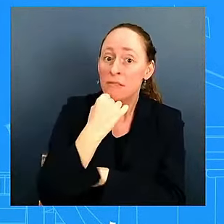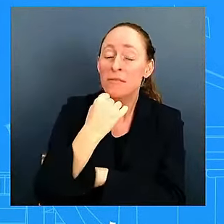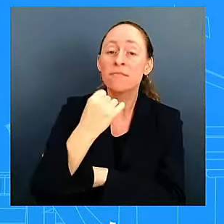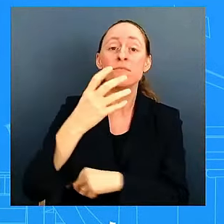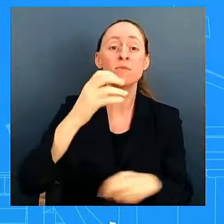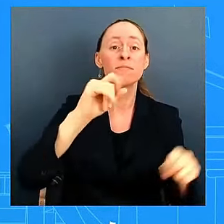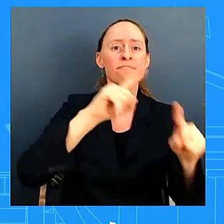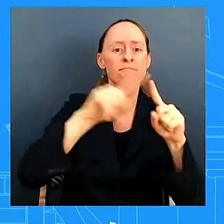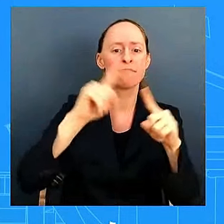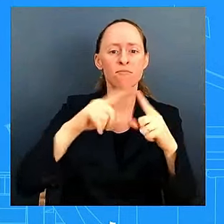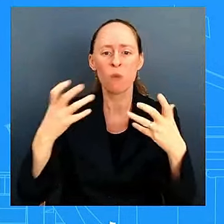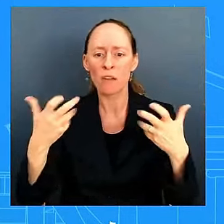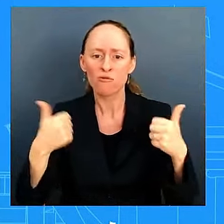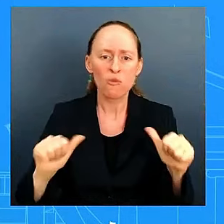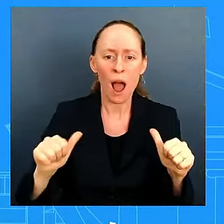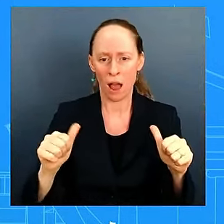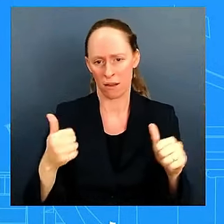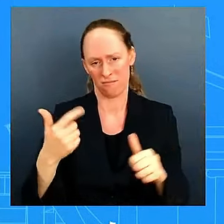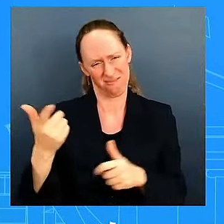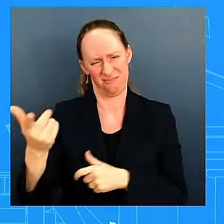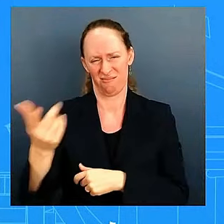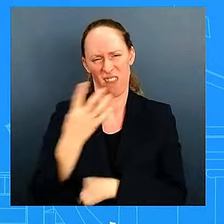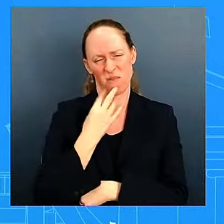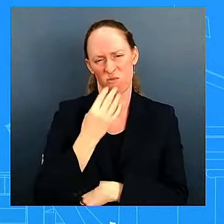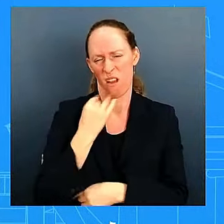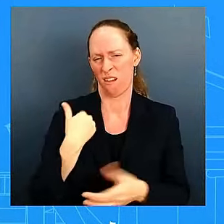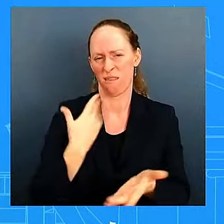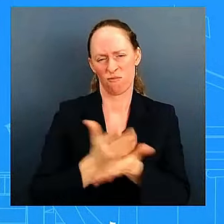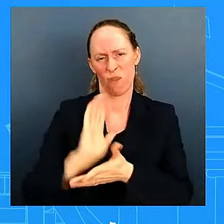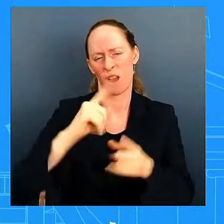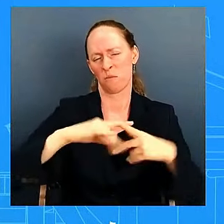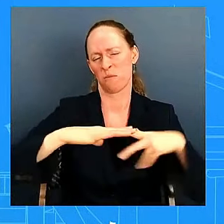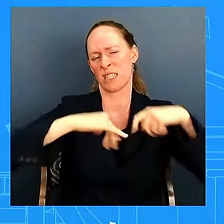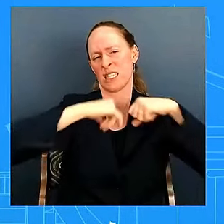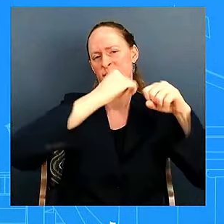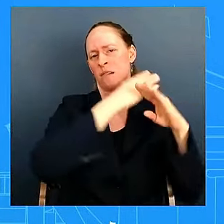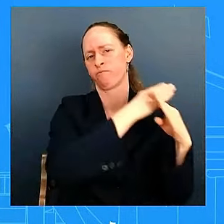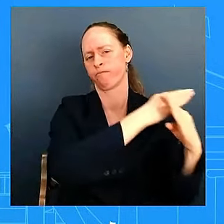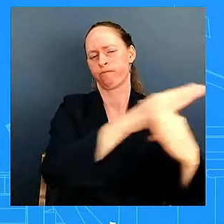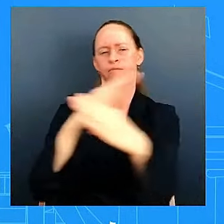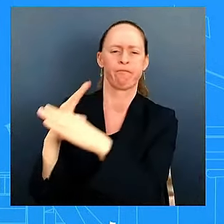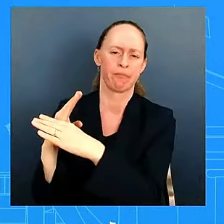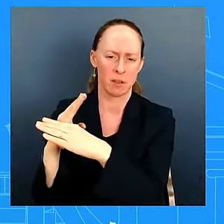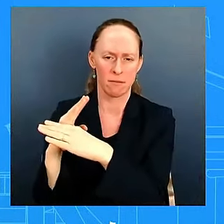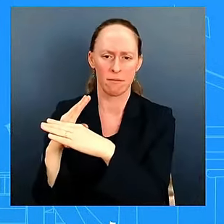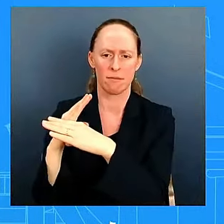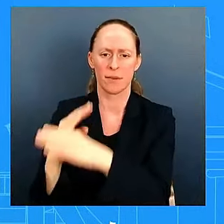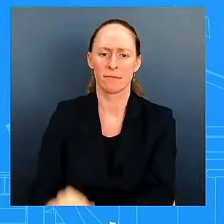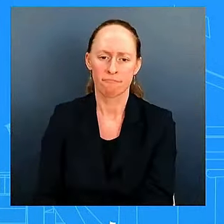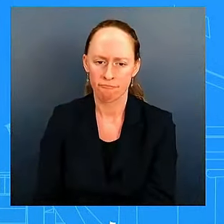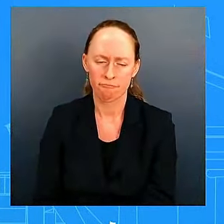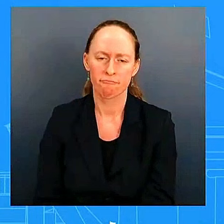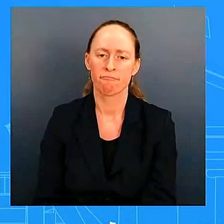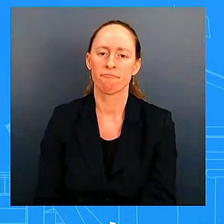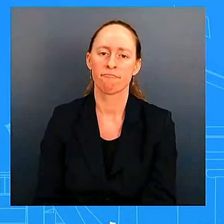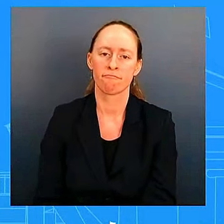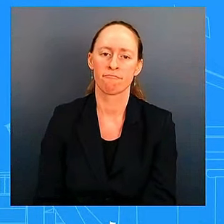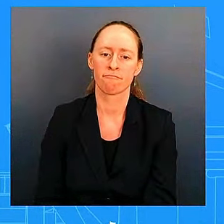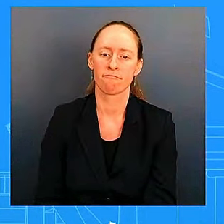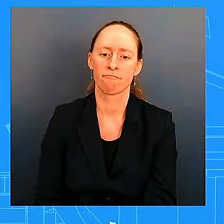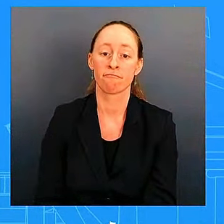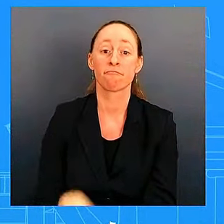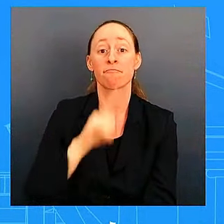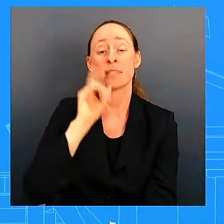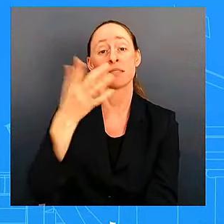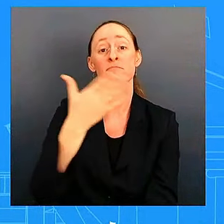and uh we would certainly refer you to any as i said moments ago seconds ago uh to the israelis on their own uh ground operation of